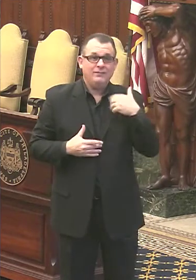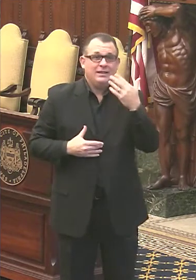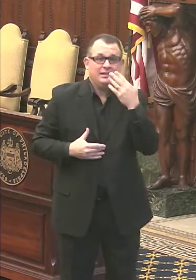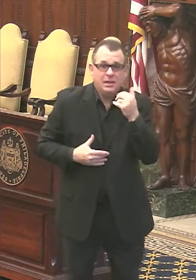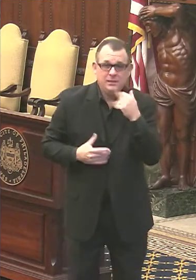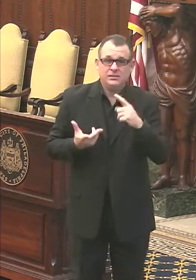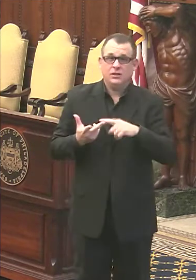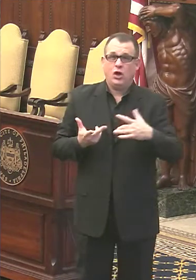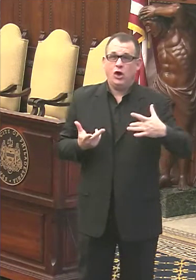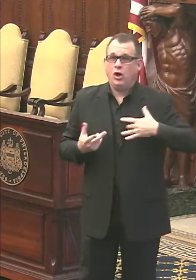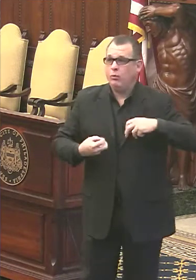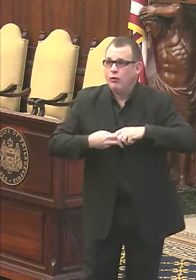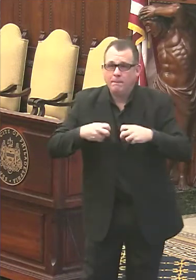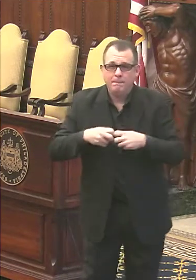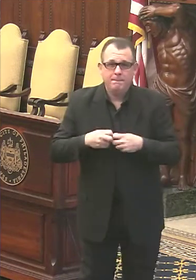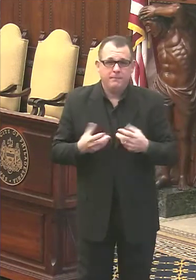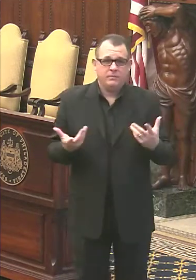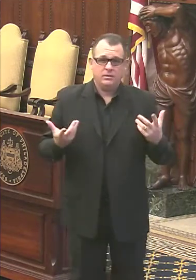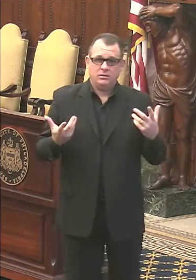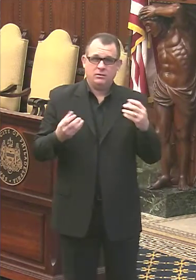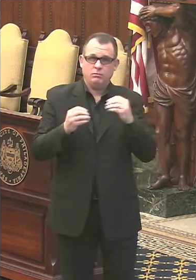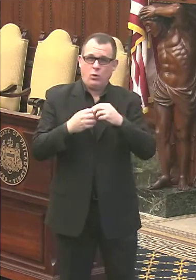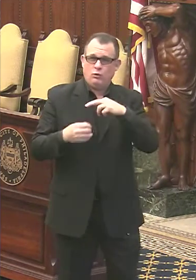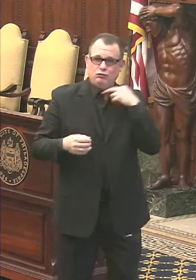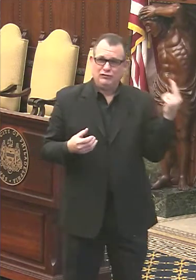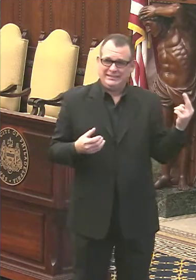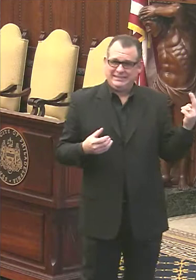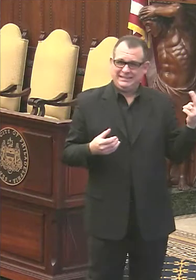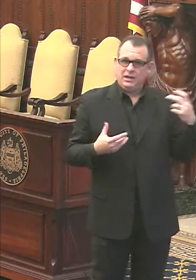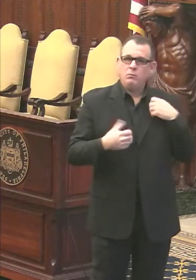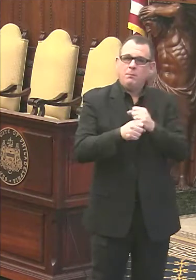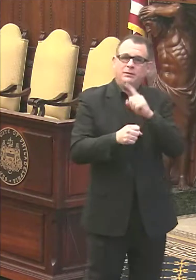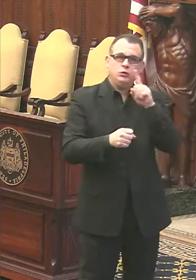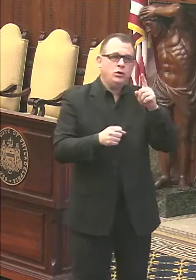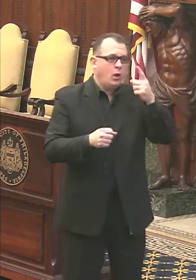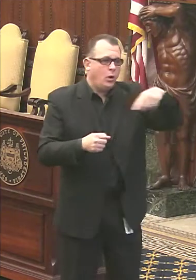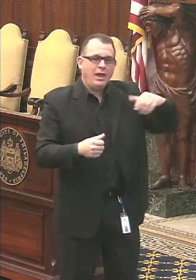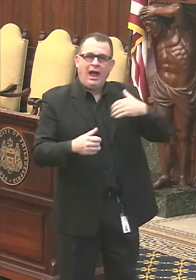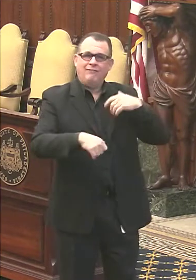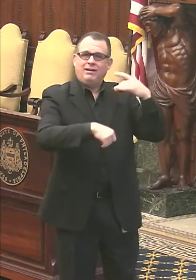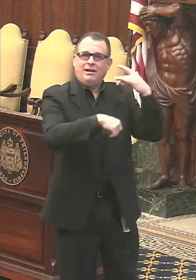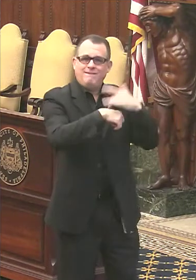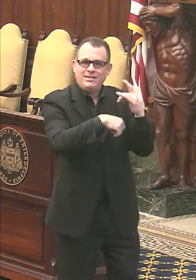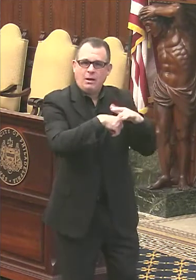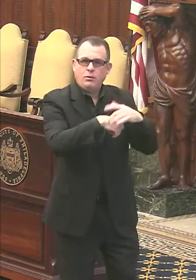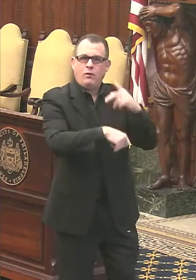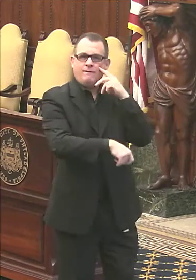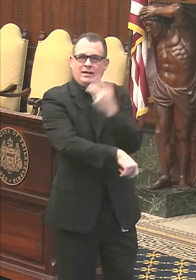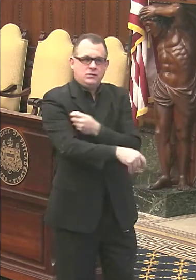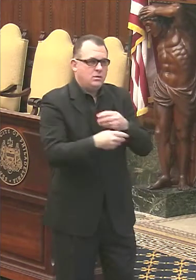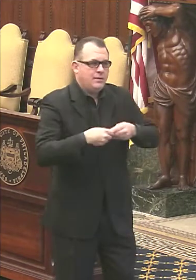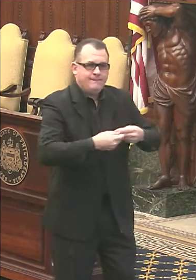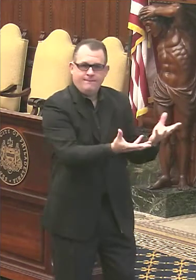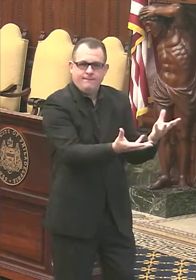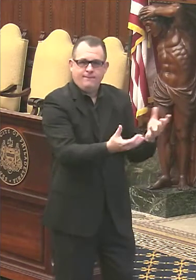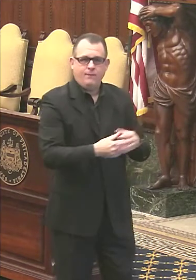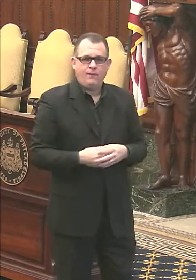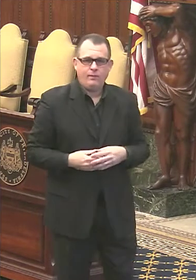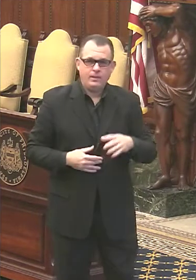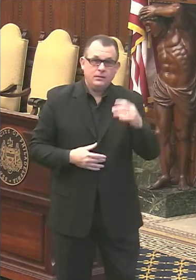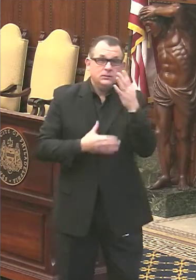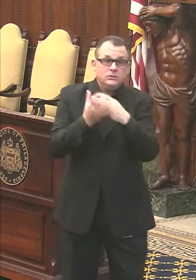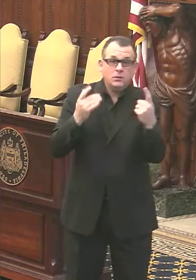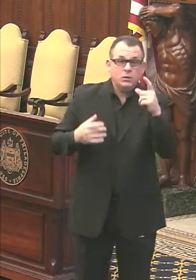conditions that put them at greater risk. We want to make sure that they have early access to vaccine and somebody who was